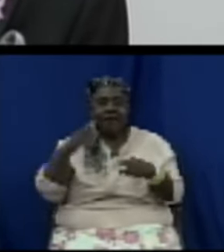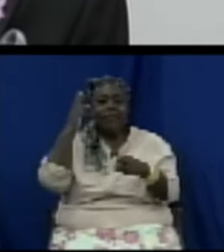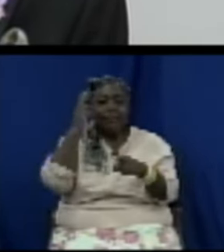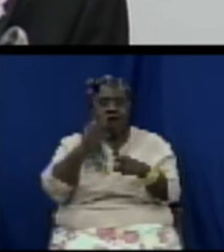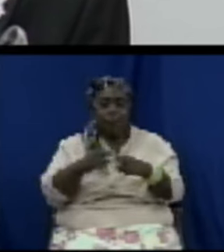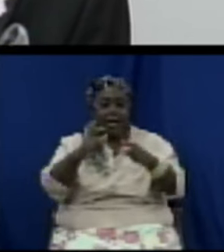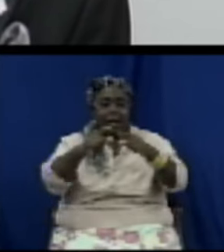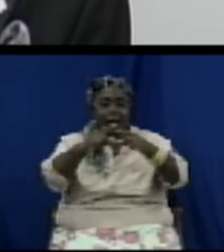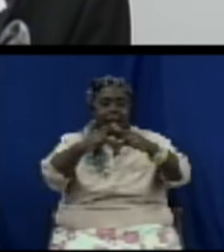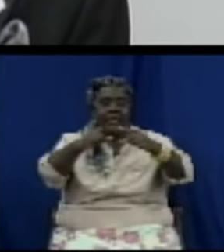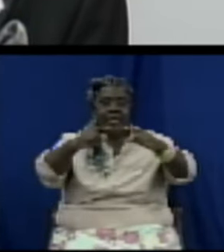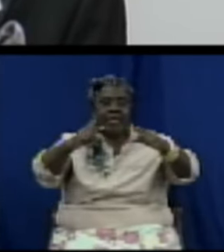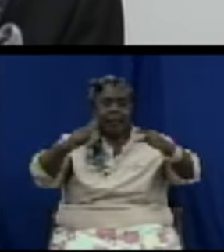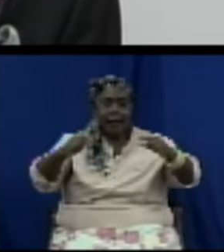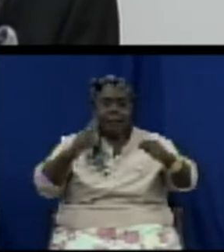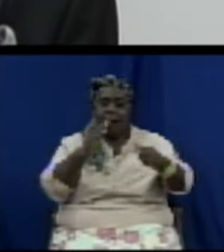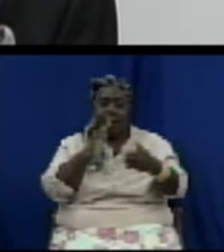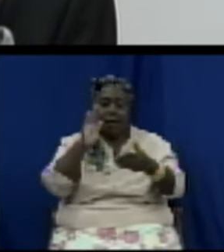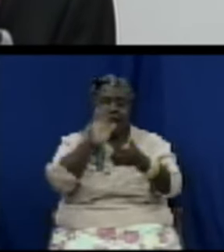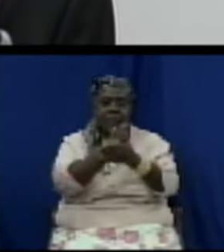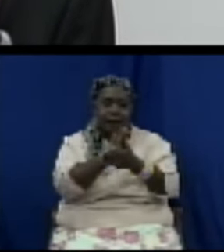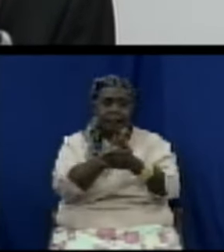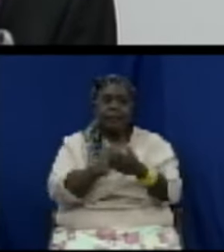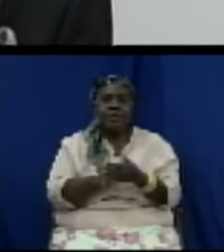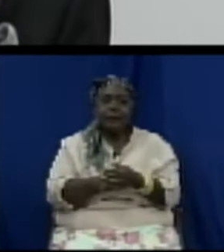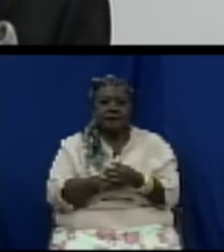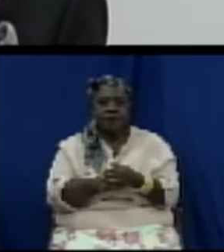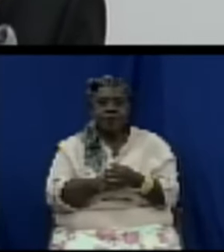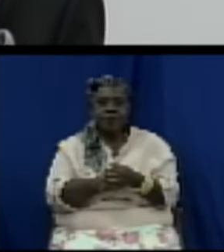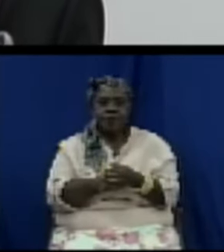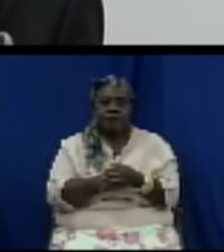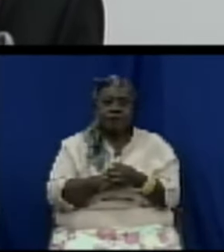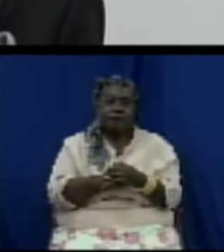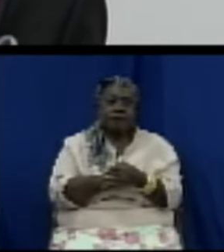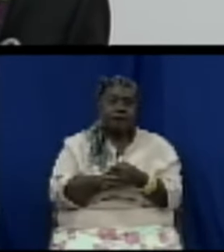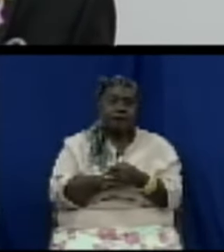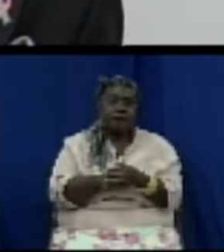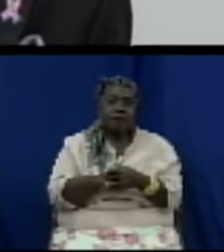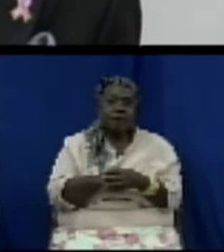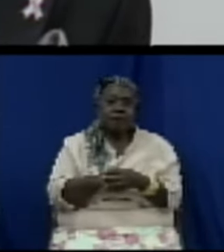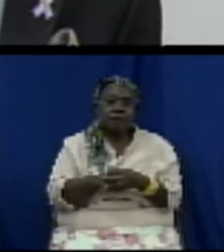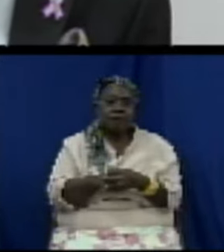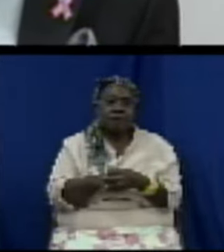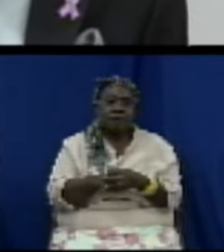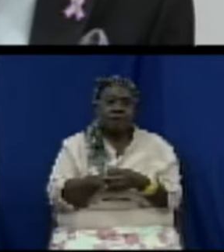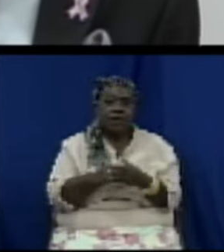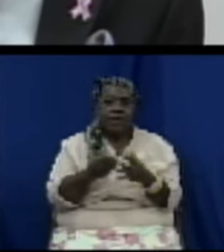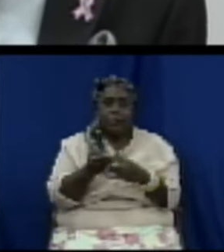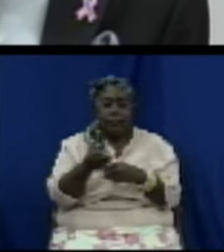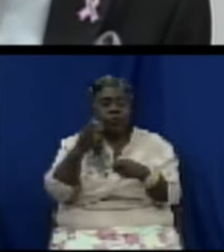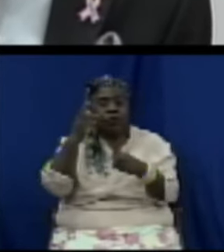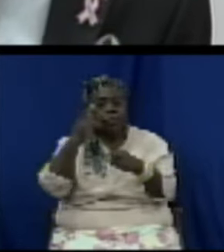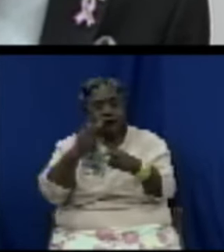the standards and specifications prescribed by the competent authorities and the objective